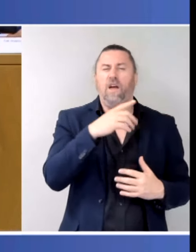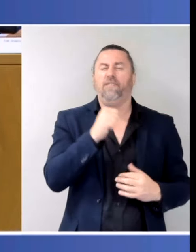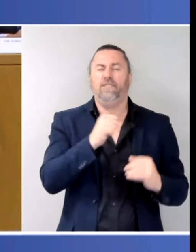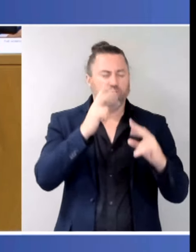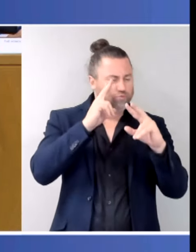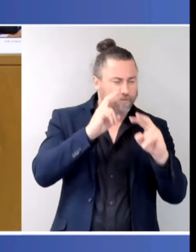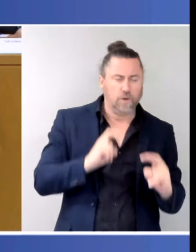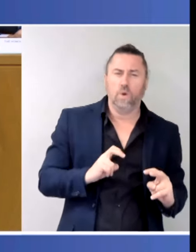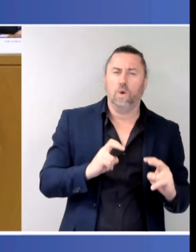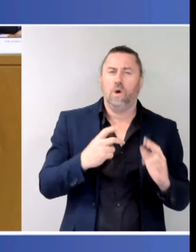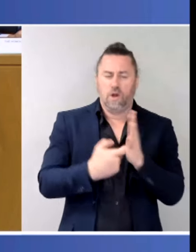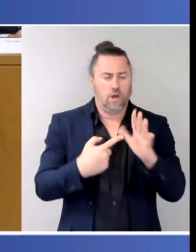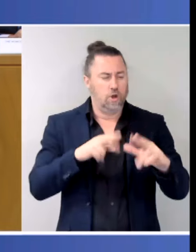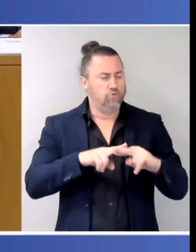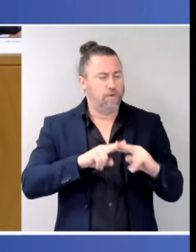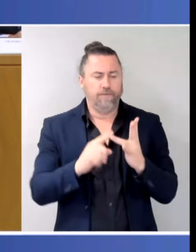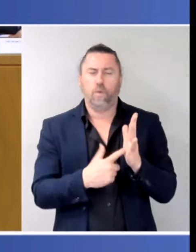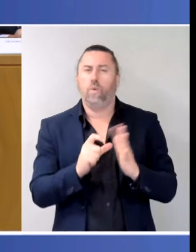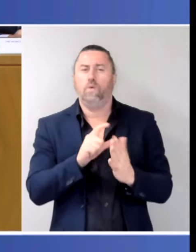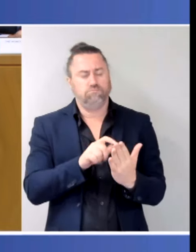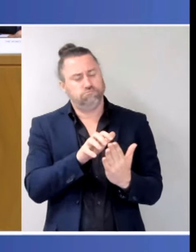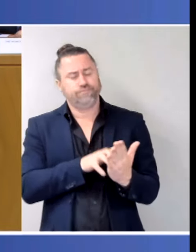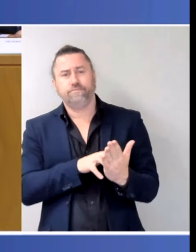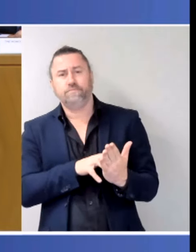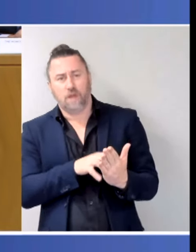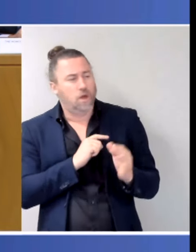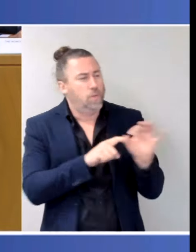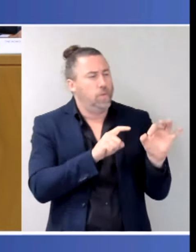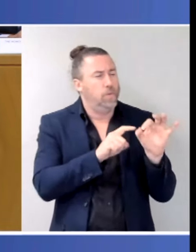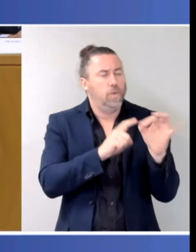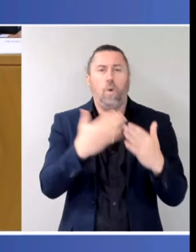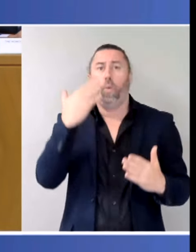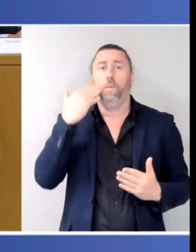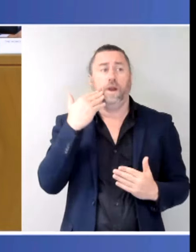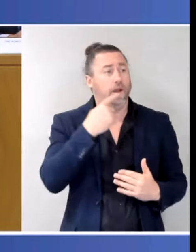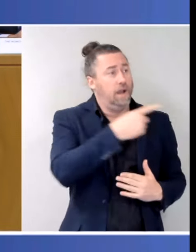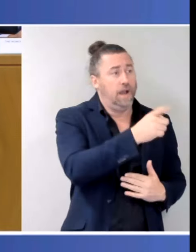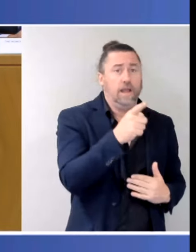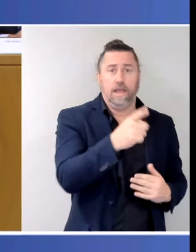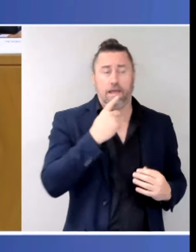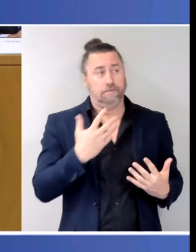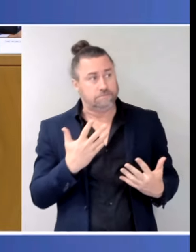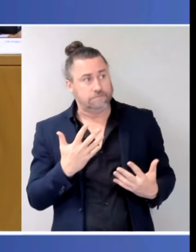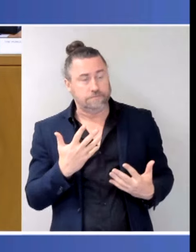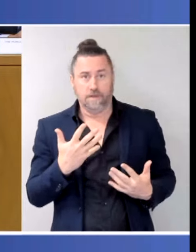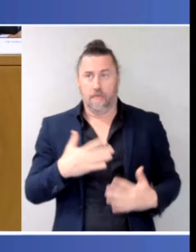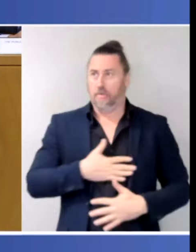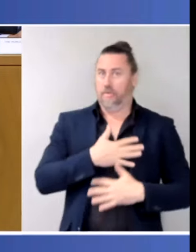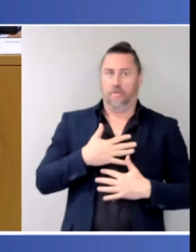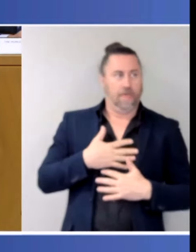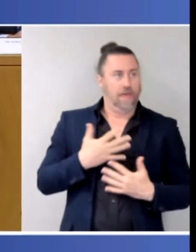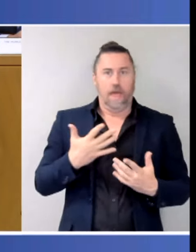These services, that instant, just like the leaving violence payment was important to provide that financial